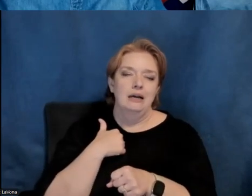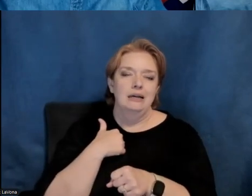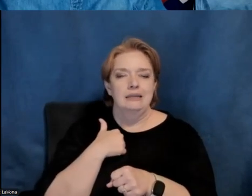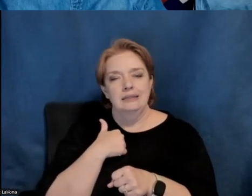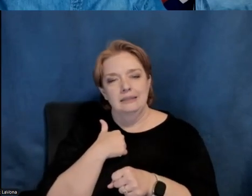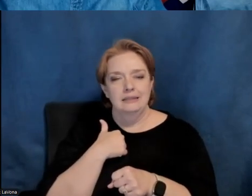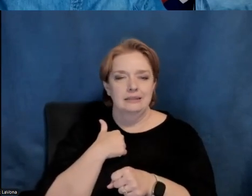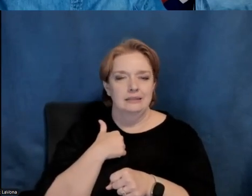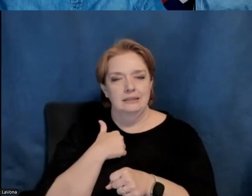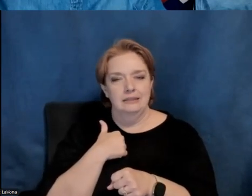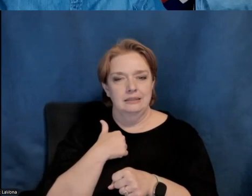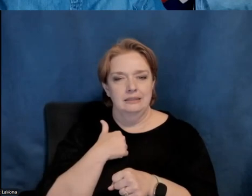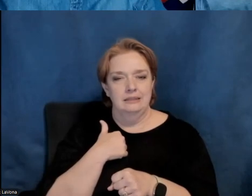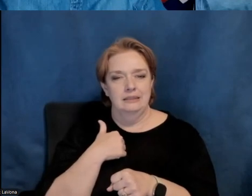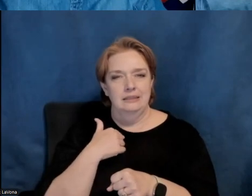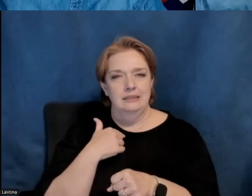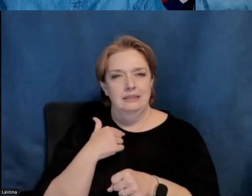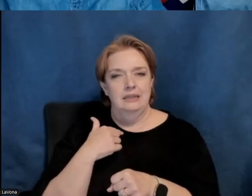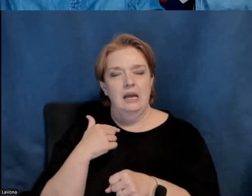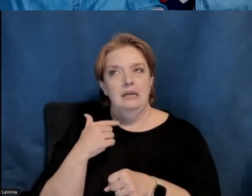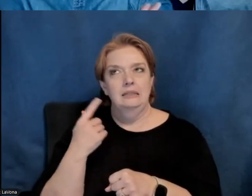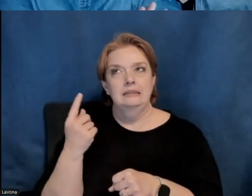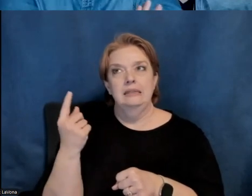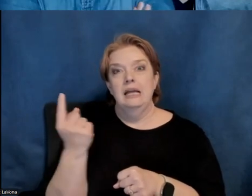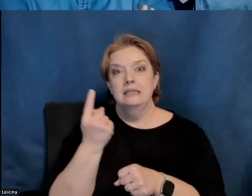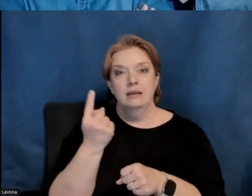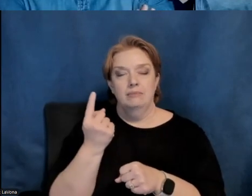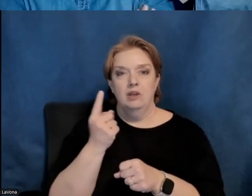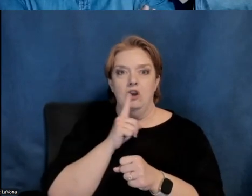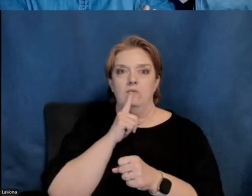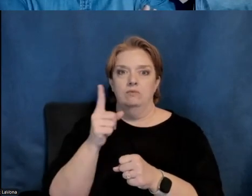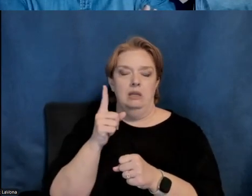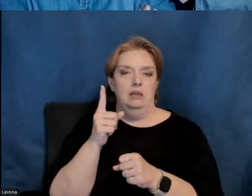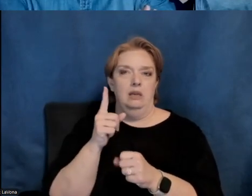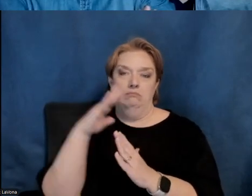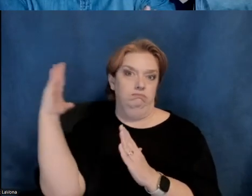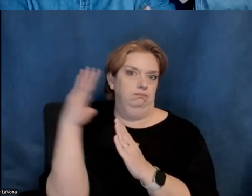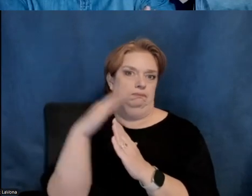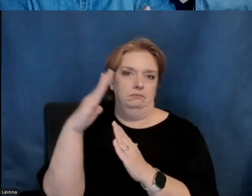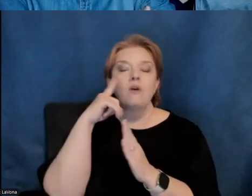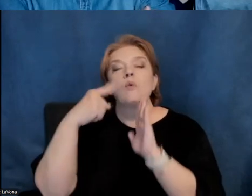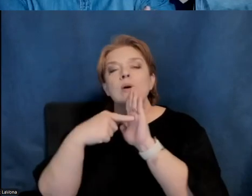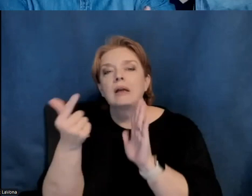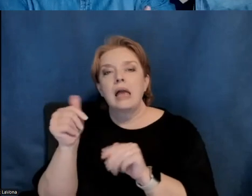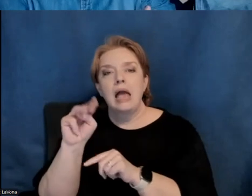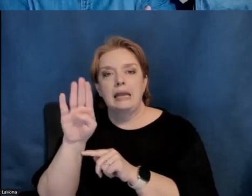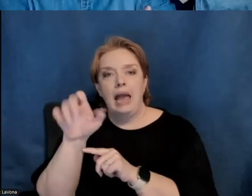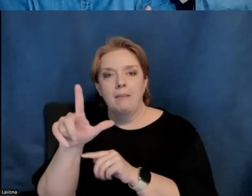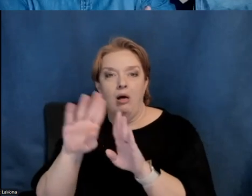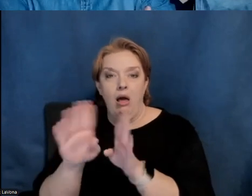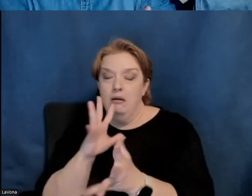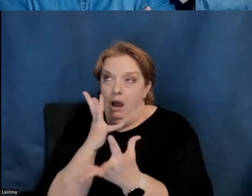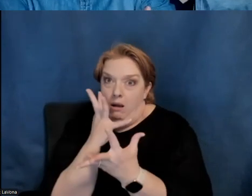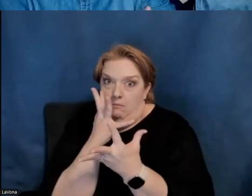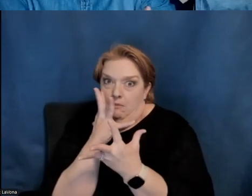I'm searching for the, you know, when something's of the highest order, mean, the Gamble House is an amazing place. It's amazing. Huntington is an amazing place,